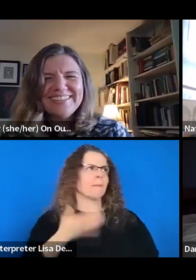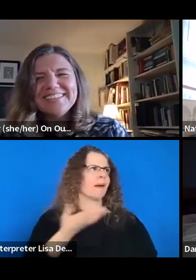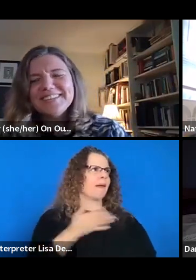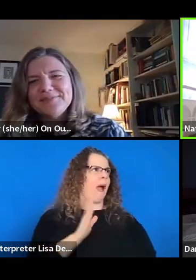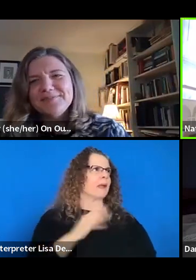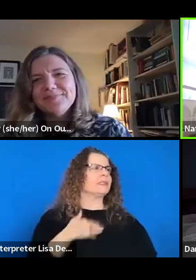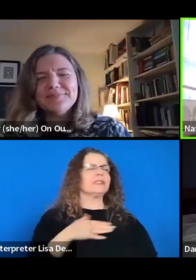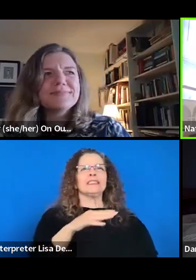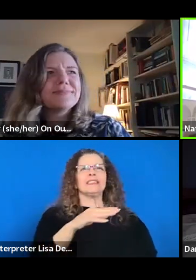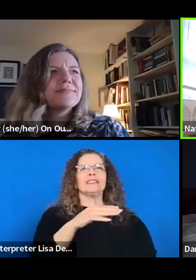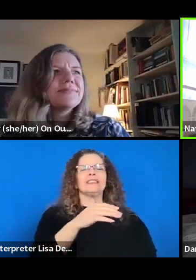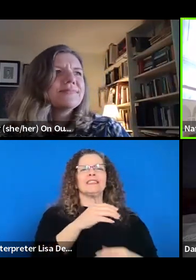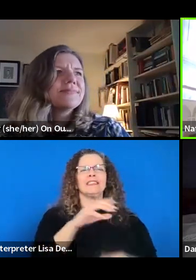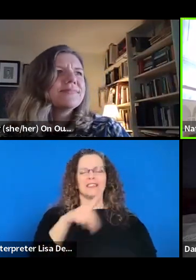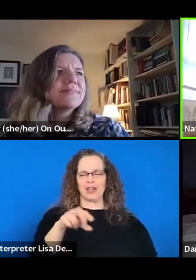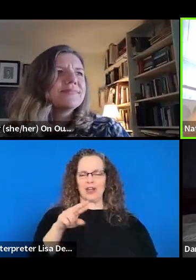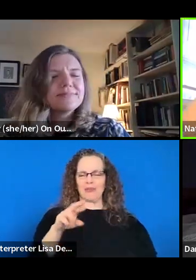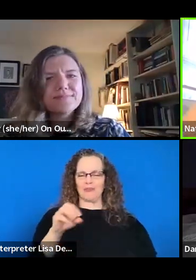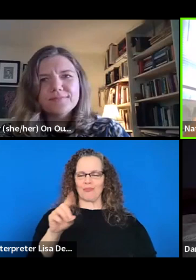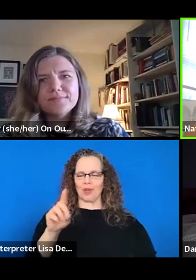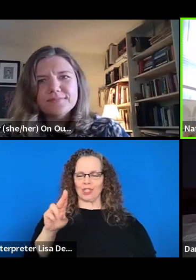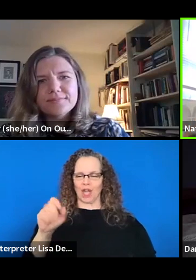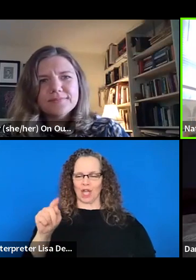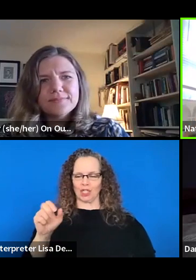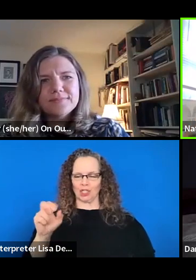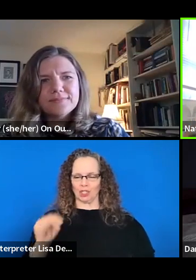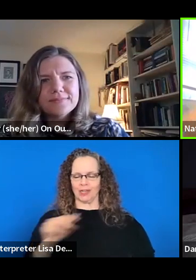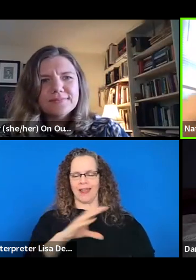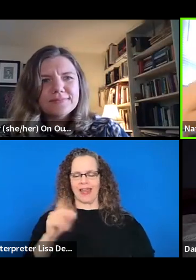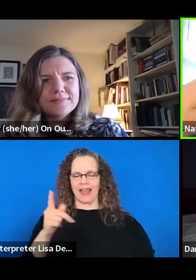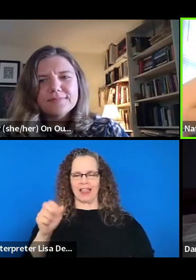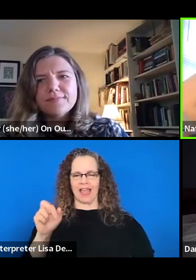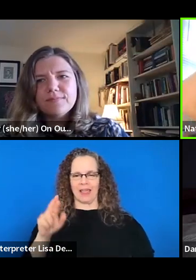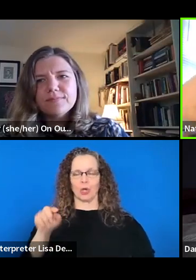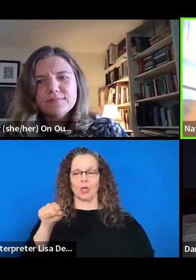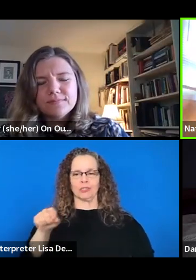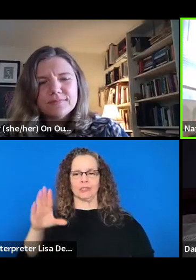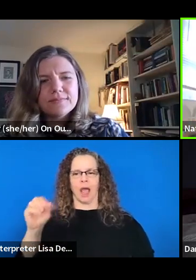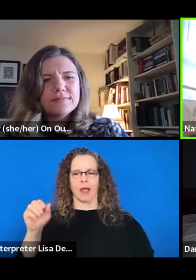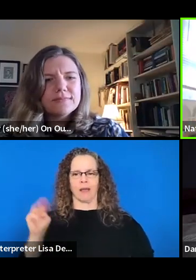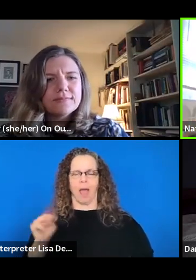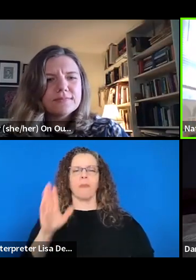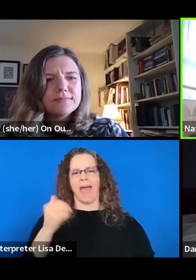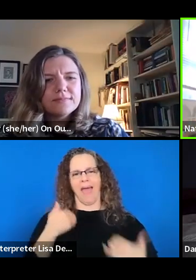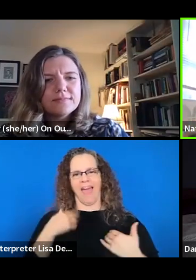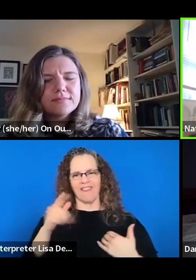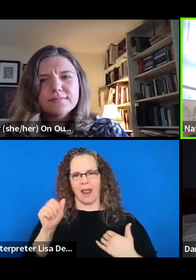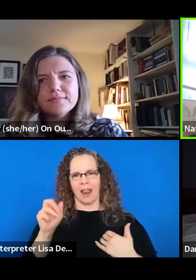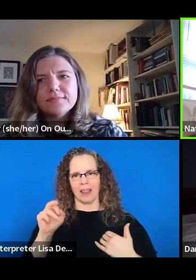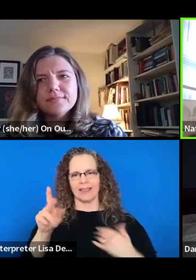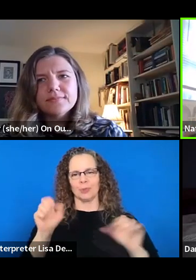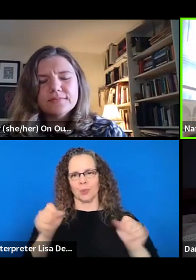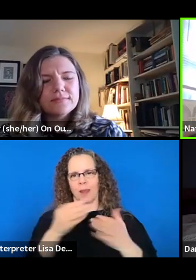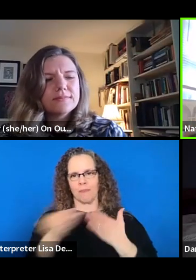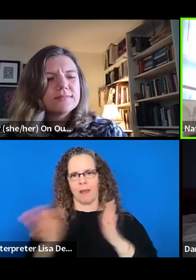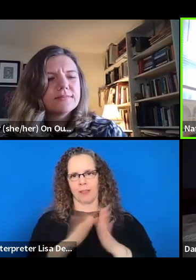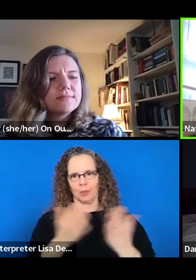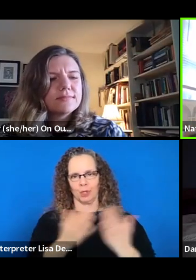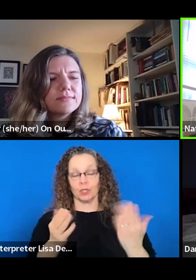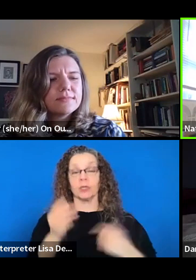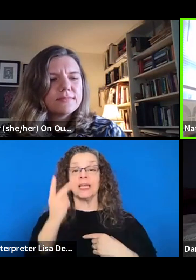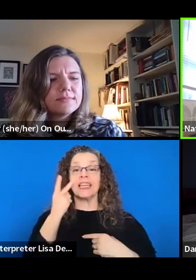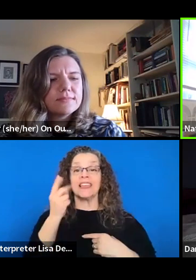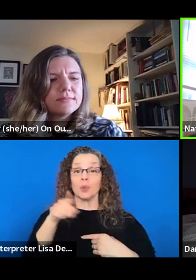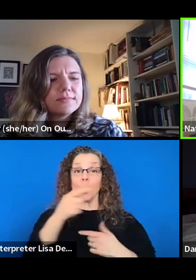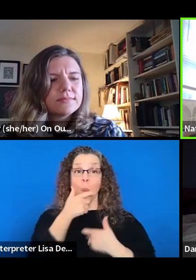book. Dot com. Um, uh, which has links to buy it and all that stuff. And for anybody who's watching in New